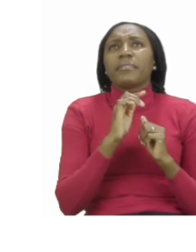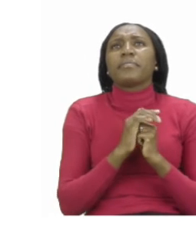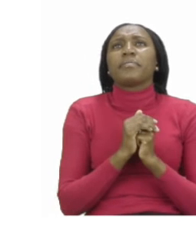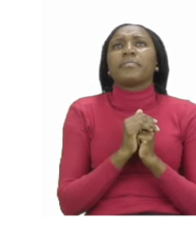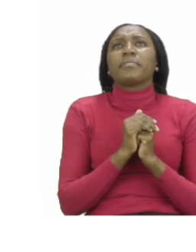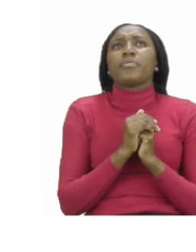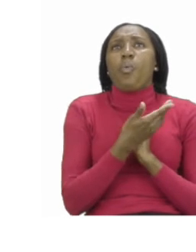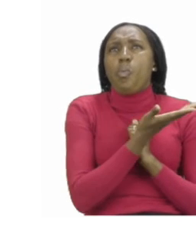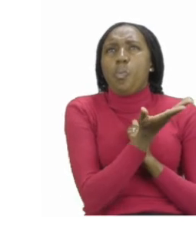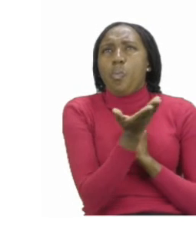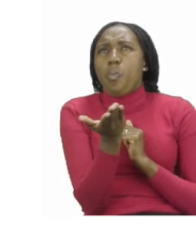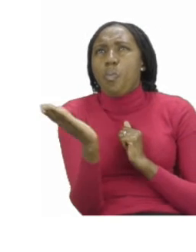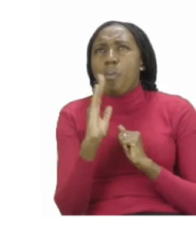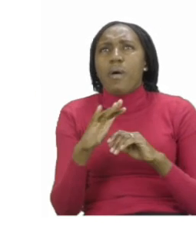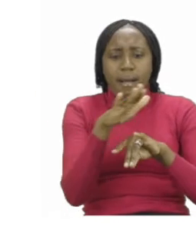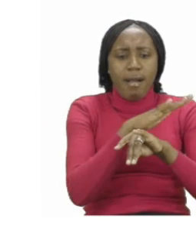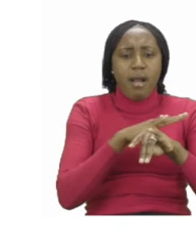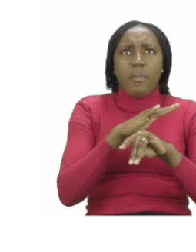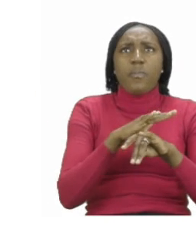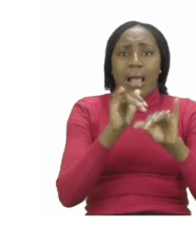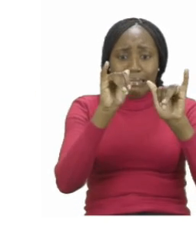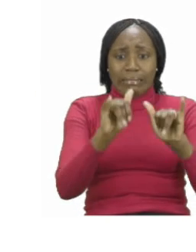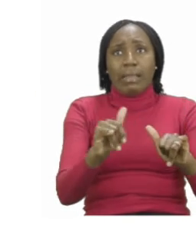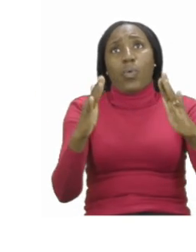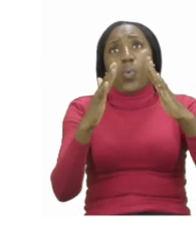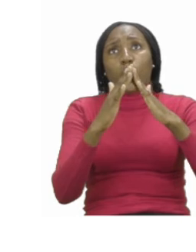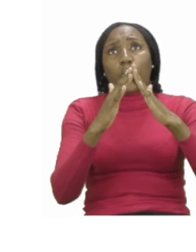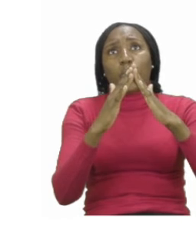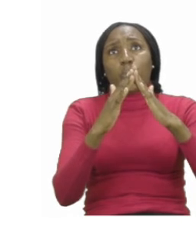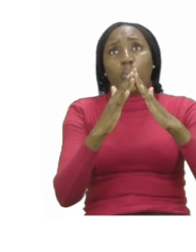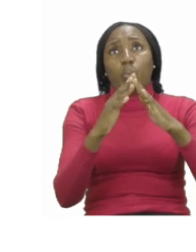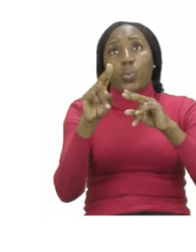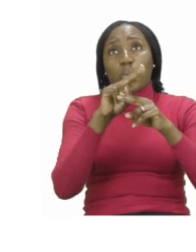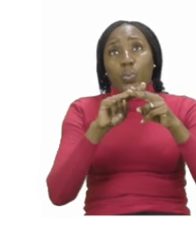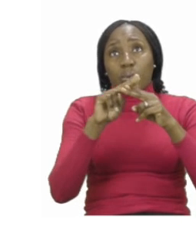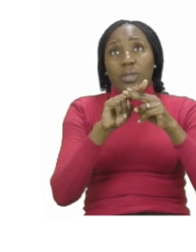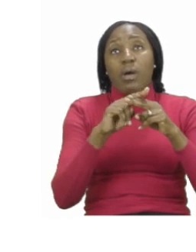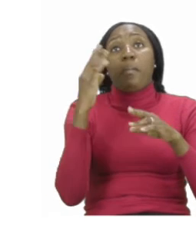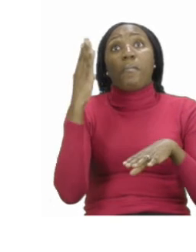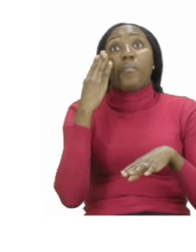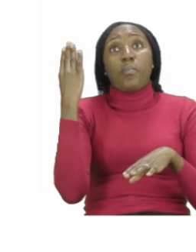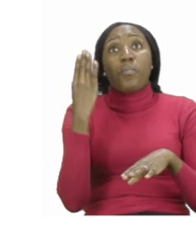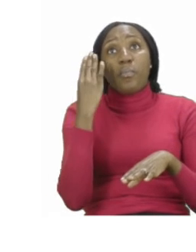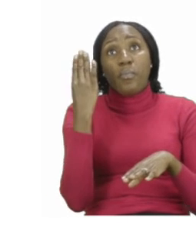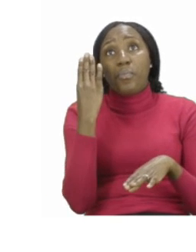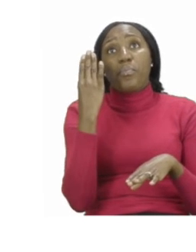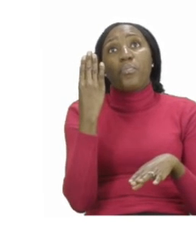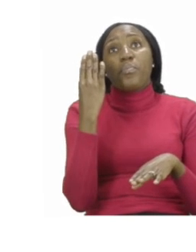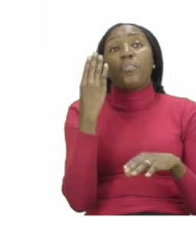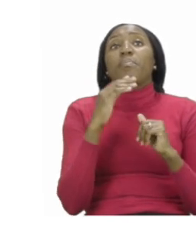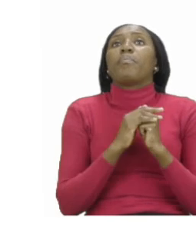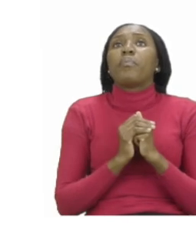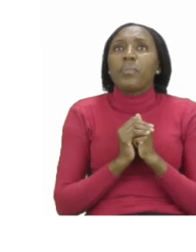domestic animals with a blue crayon and all the